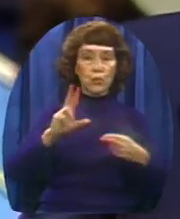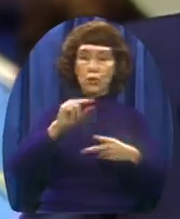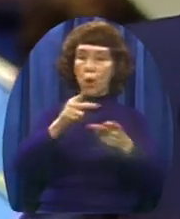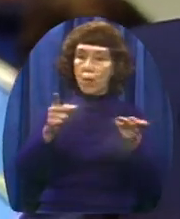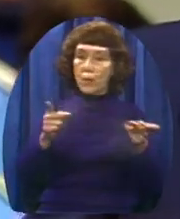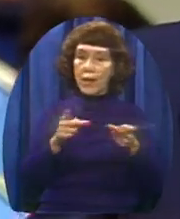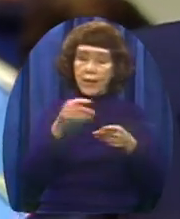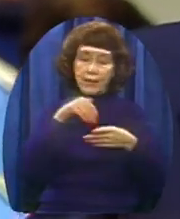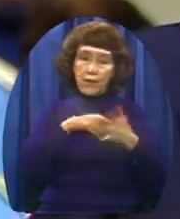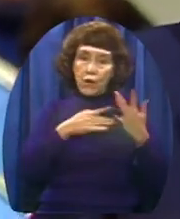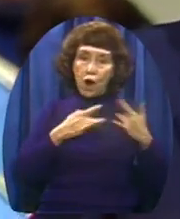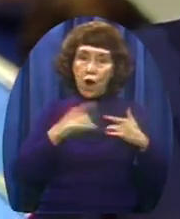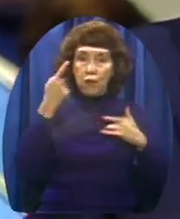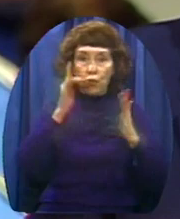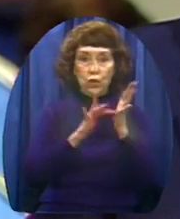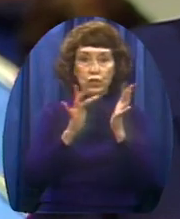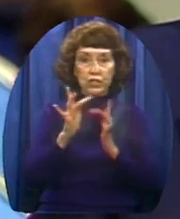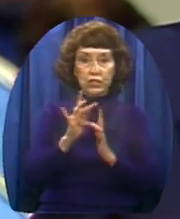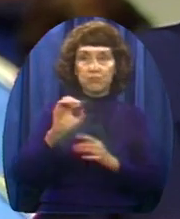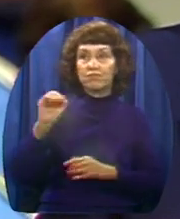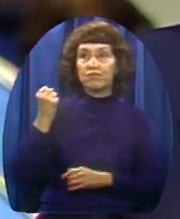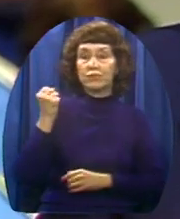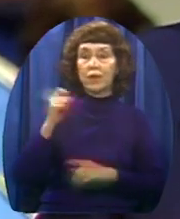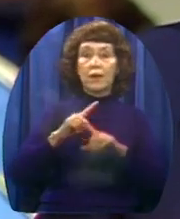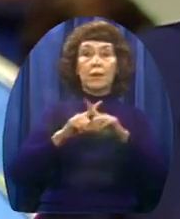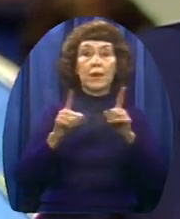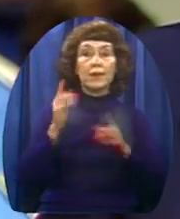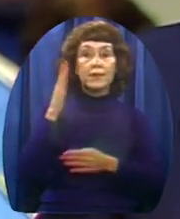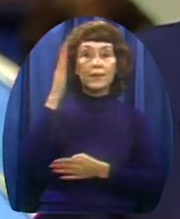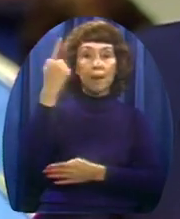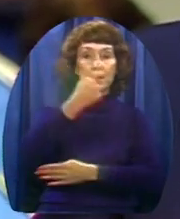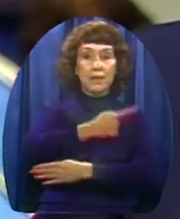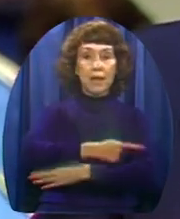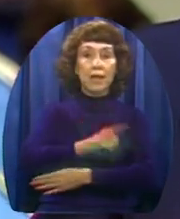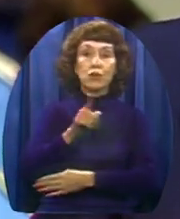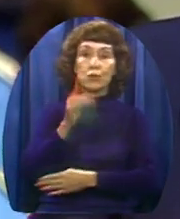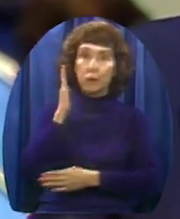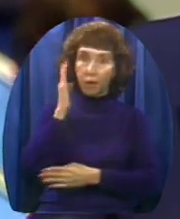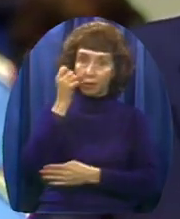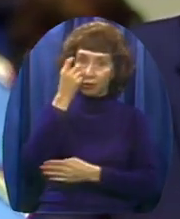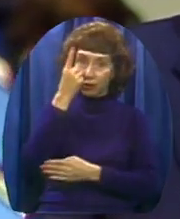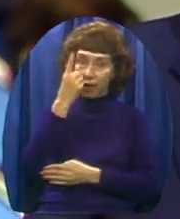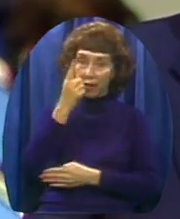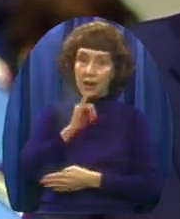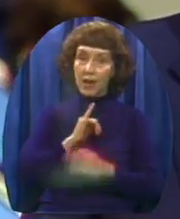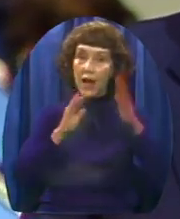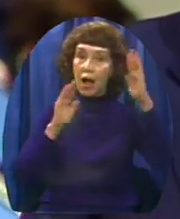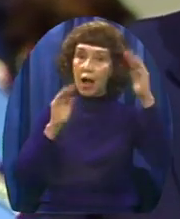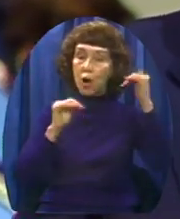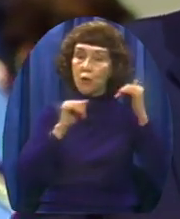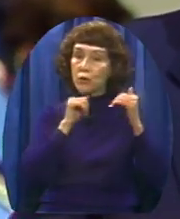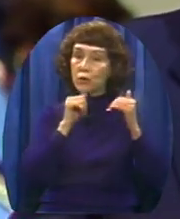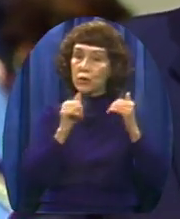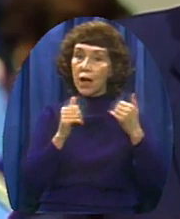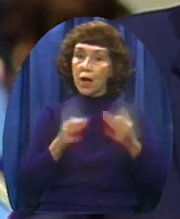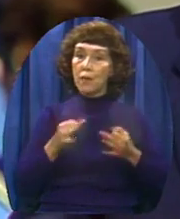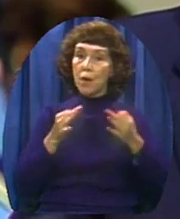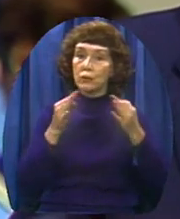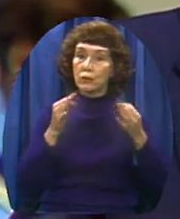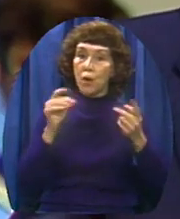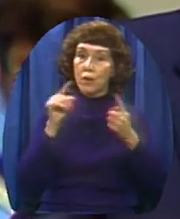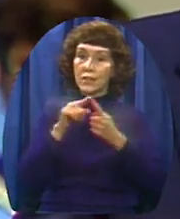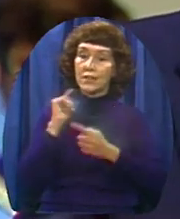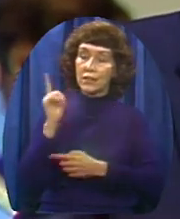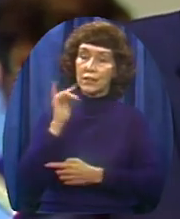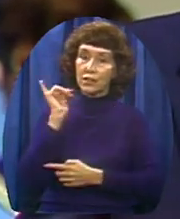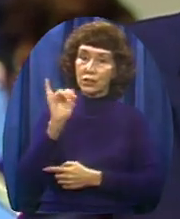one day you will have that room, and I trust that you won't wait until eternity when it's too late, that